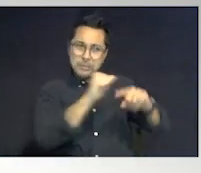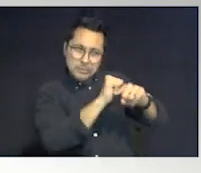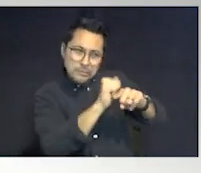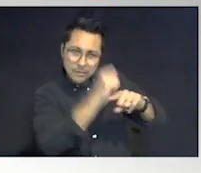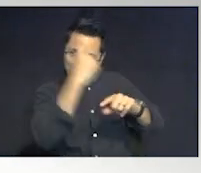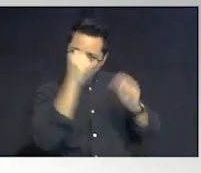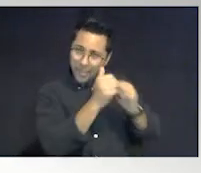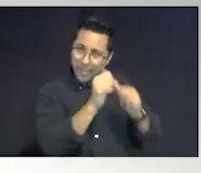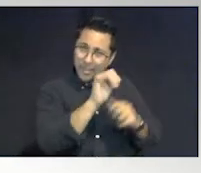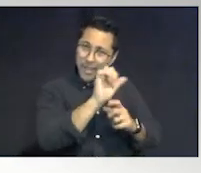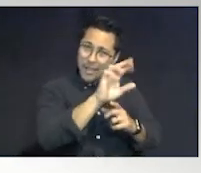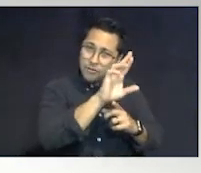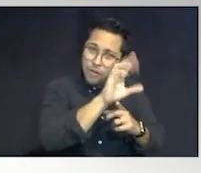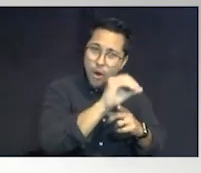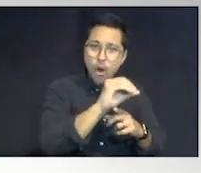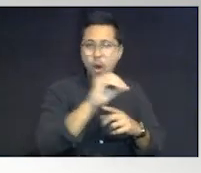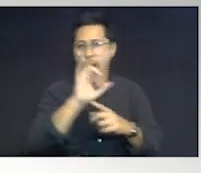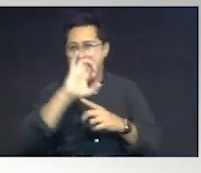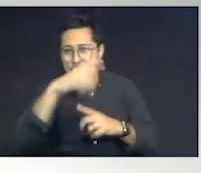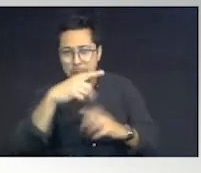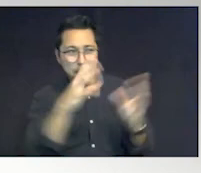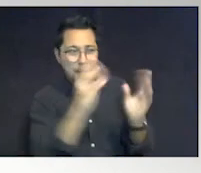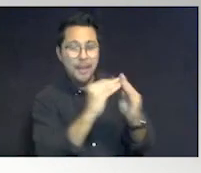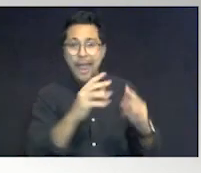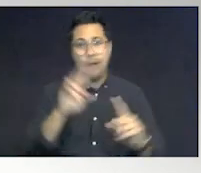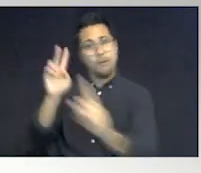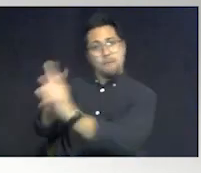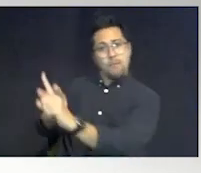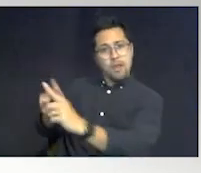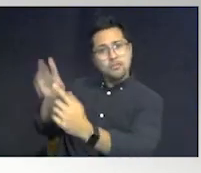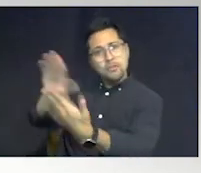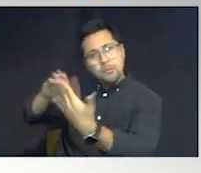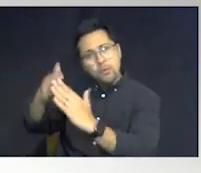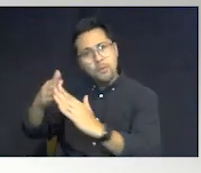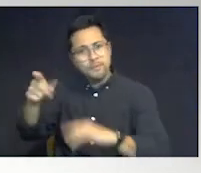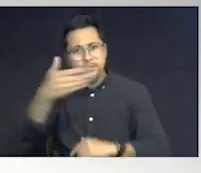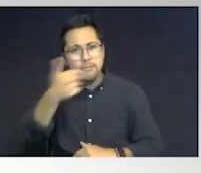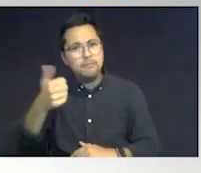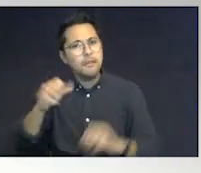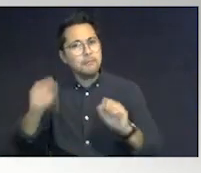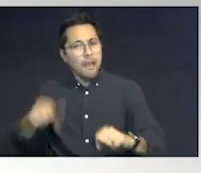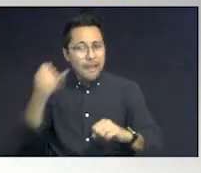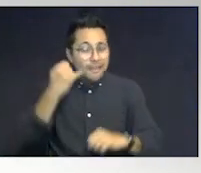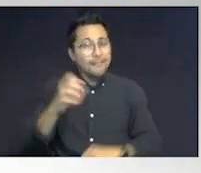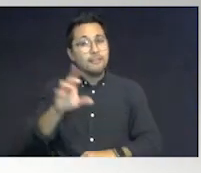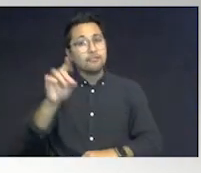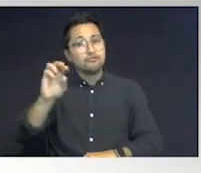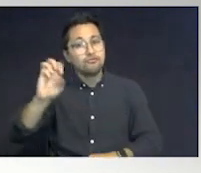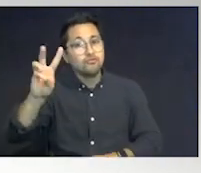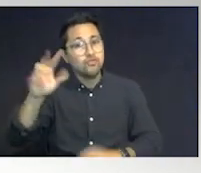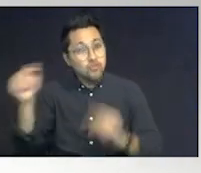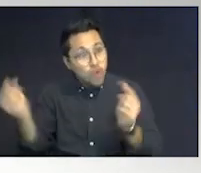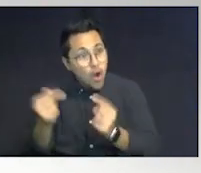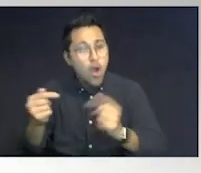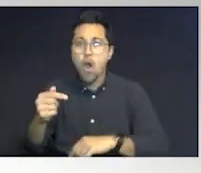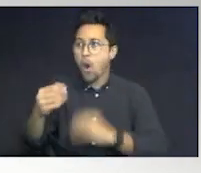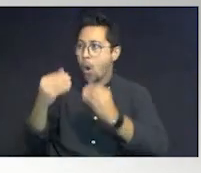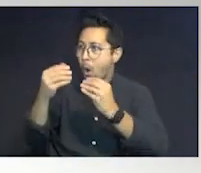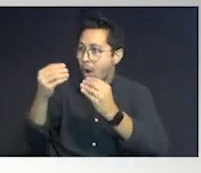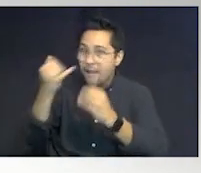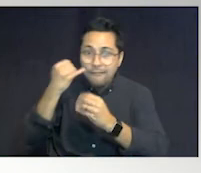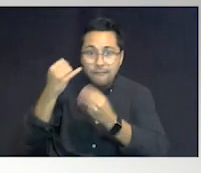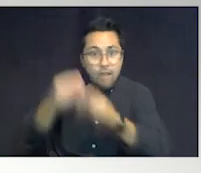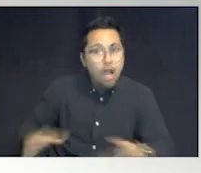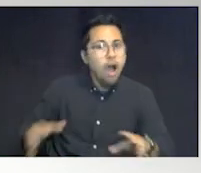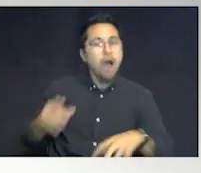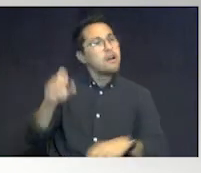SRO and the IEP and we're taking it to the community. You've got a better shot if Drew is hurt or needs help or is lost to go